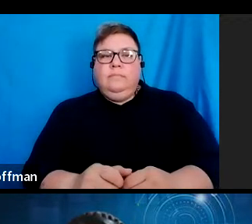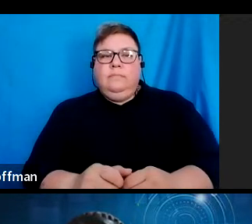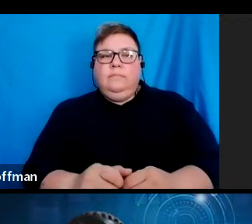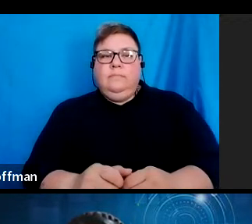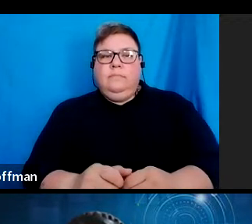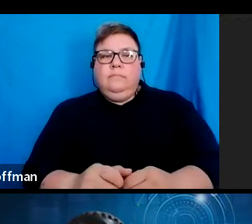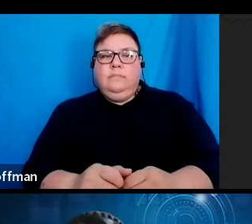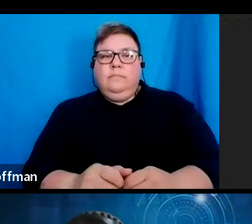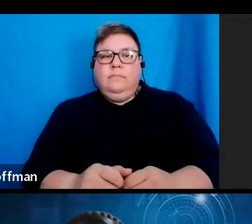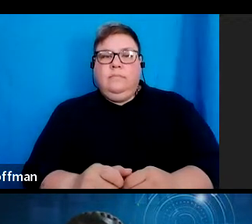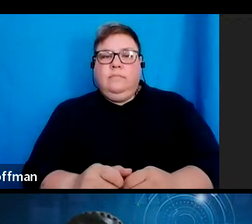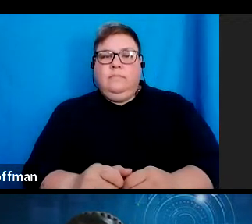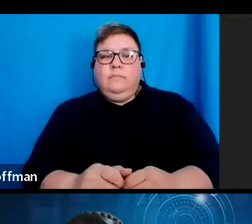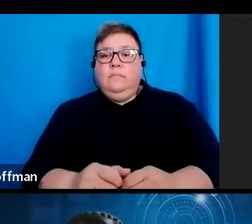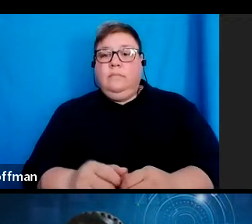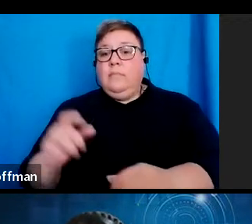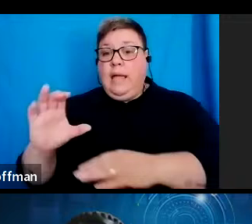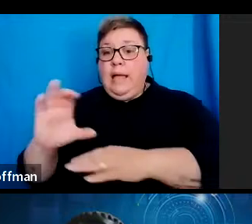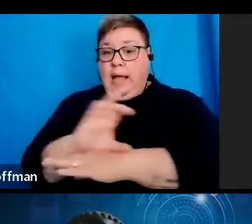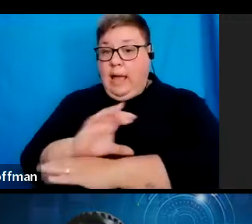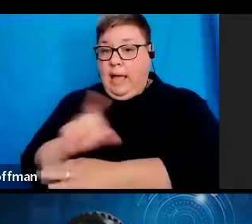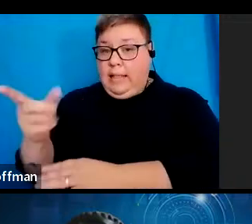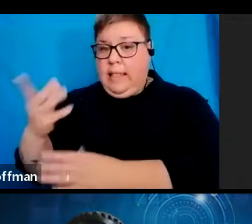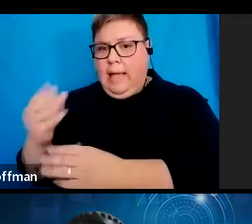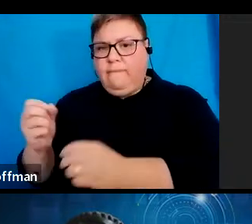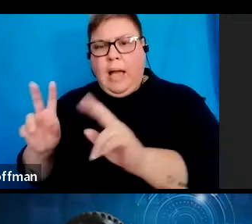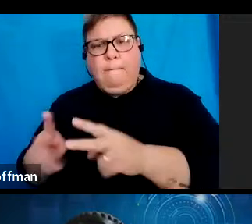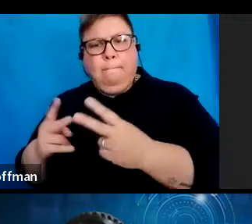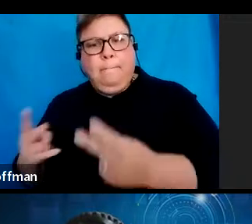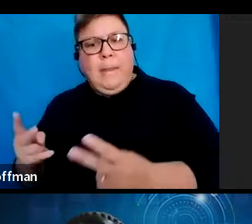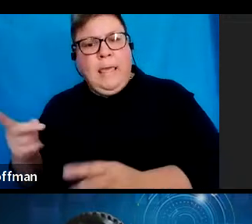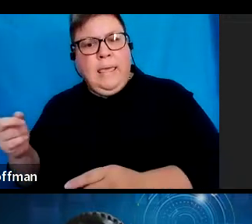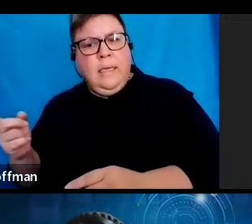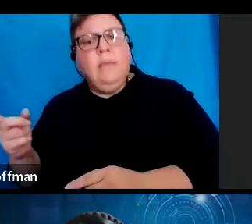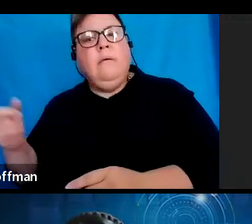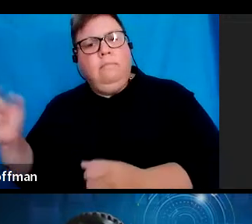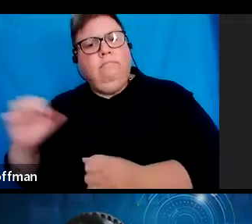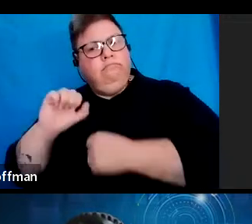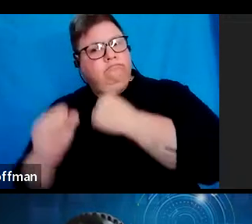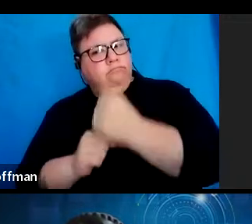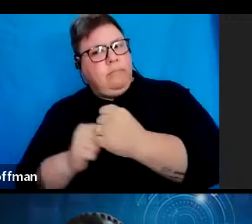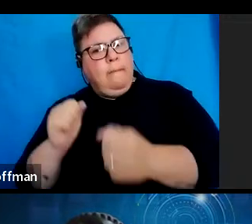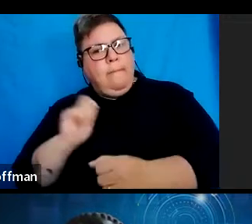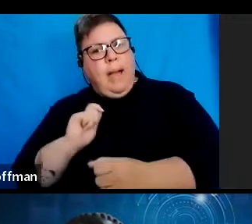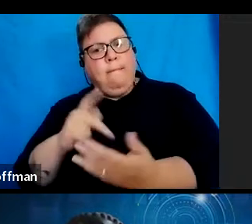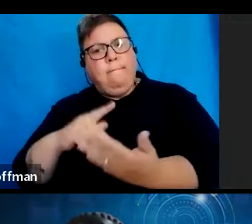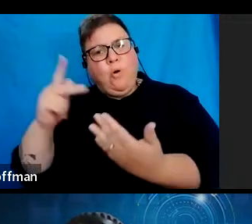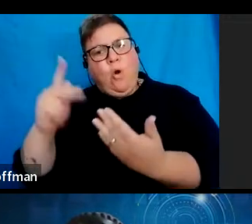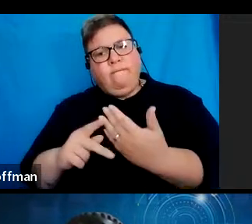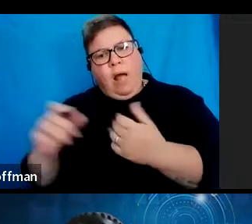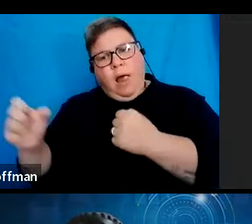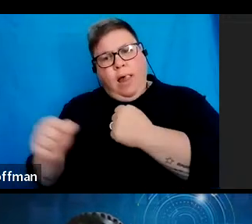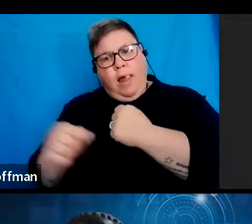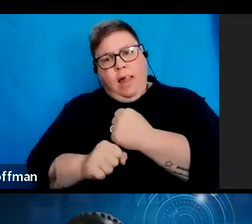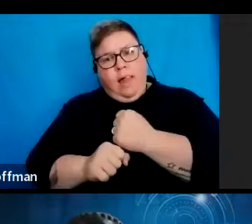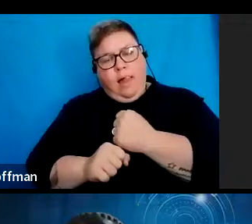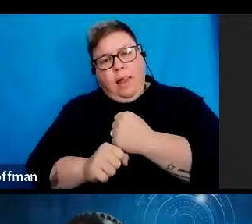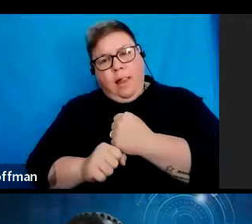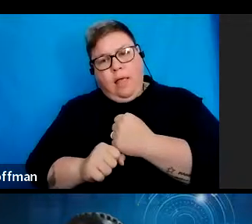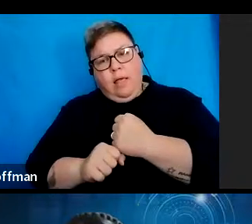The client, which is a company, is registered on my tax practitioner profile. I only get options